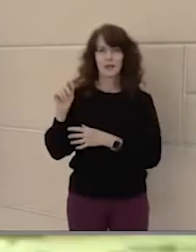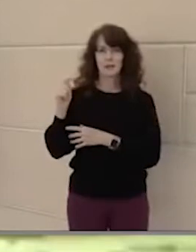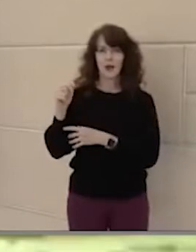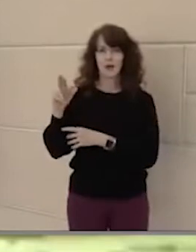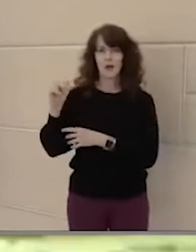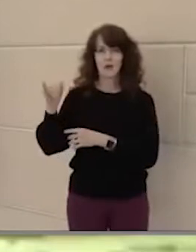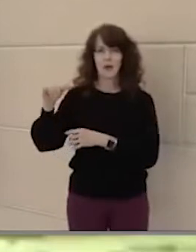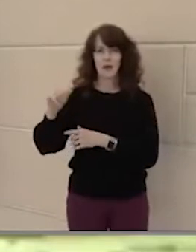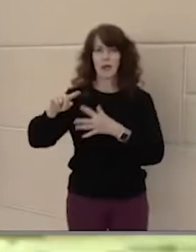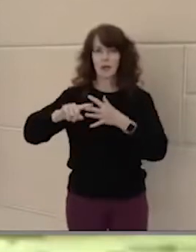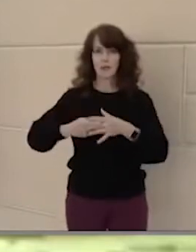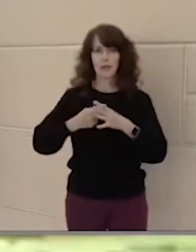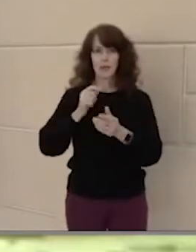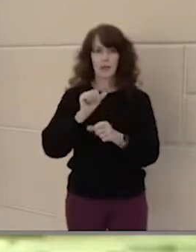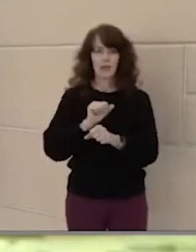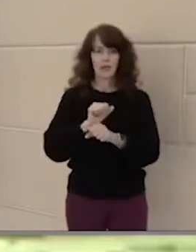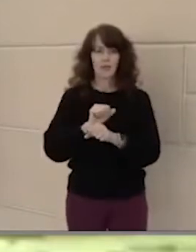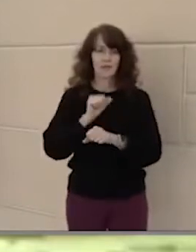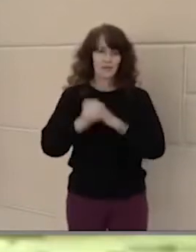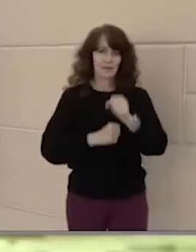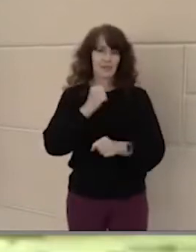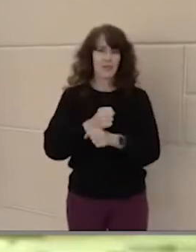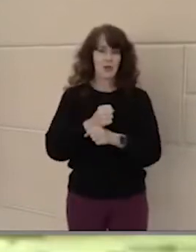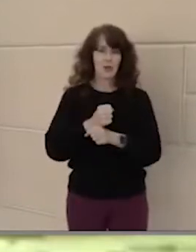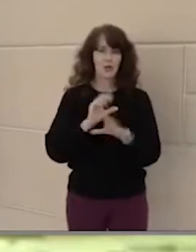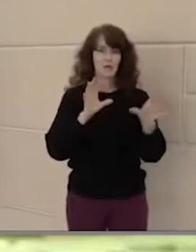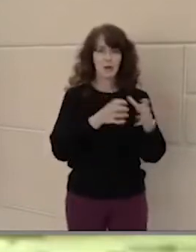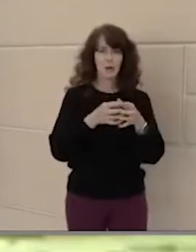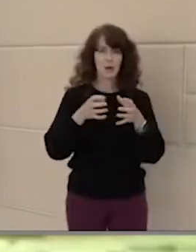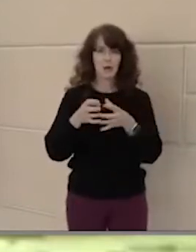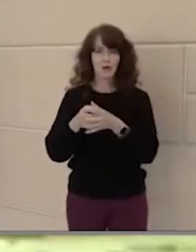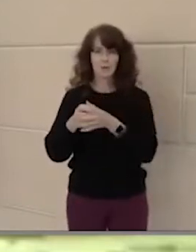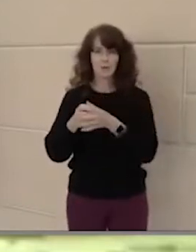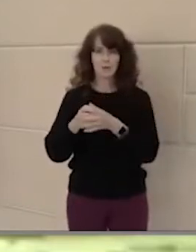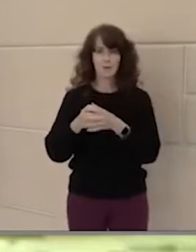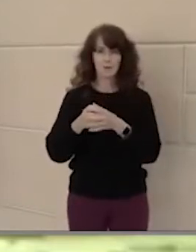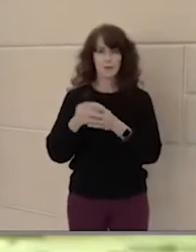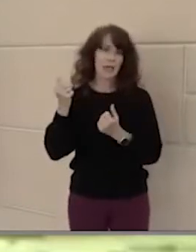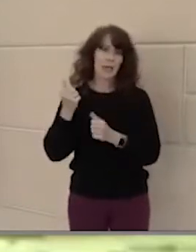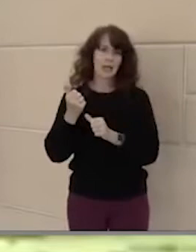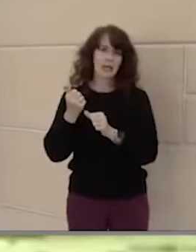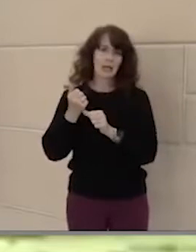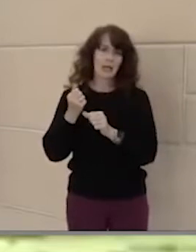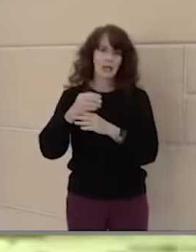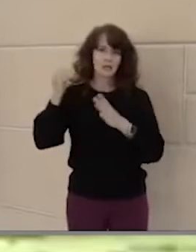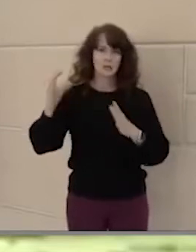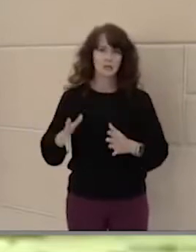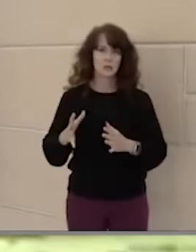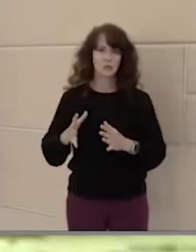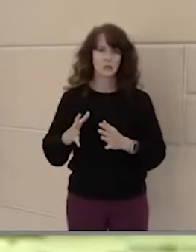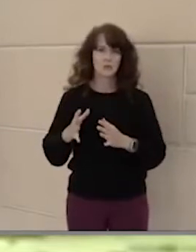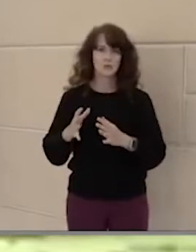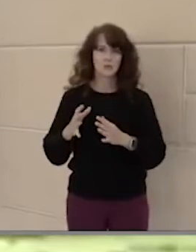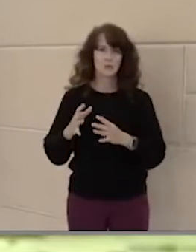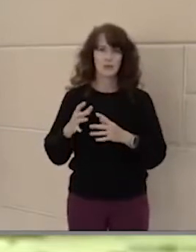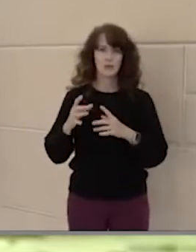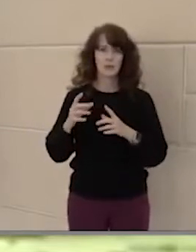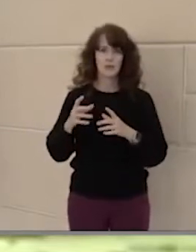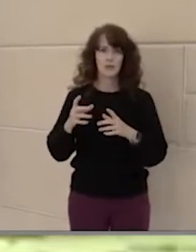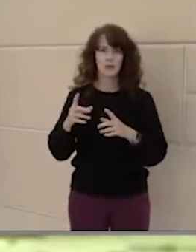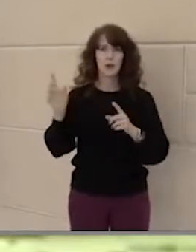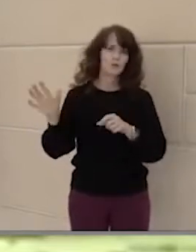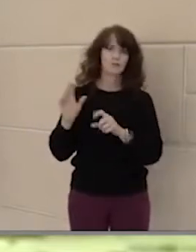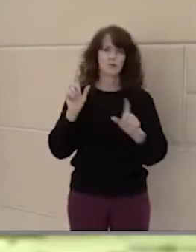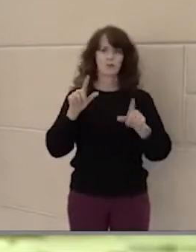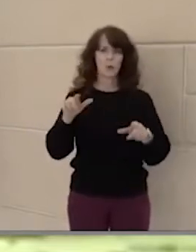At the beginning of the year, our groups were tasked with creating a service or tool to aid the students of Sato in increasing resilience as we went to school full